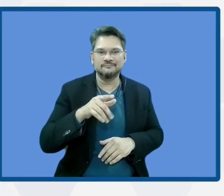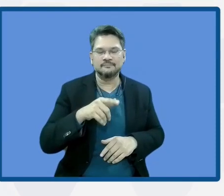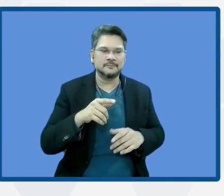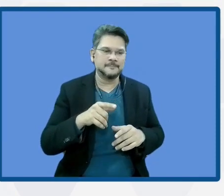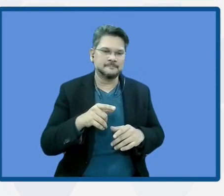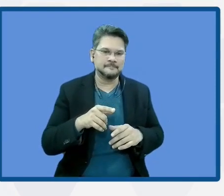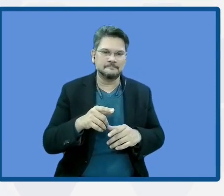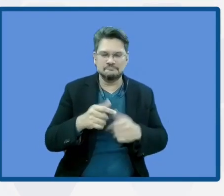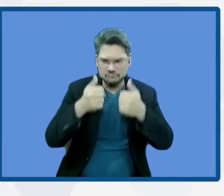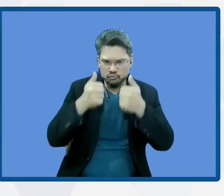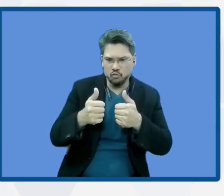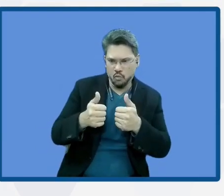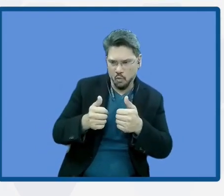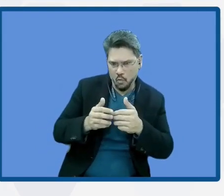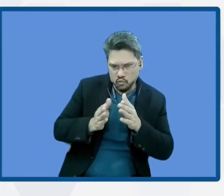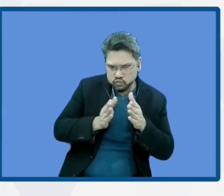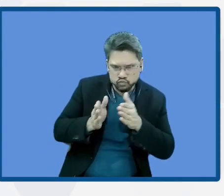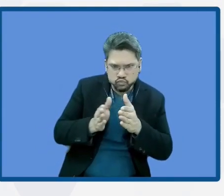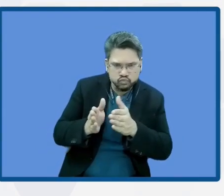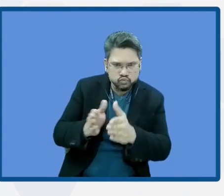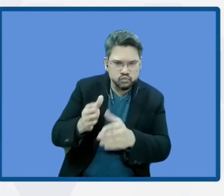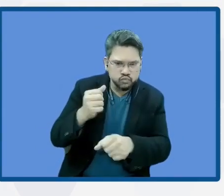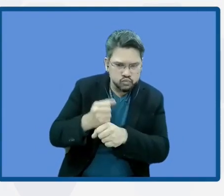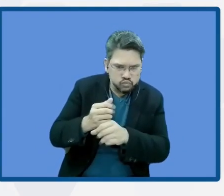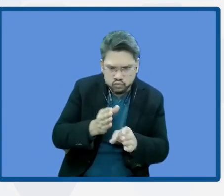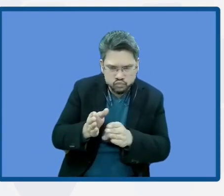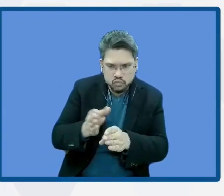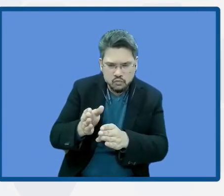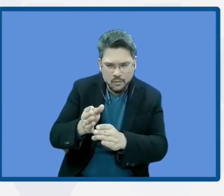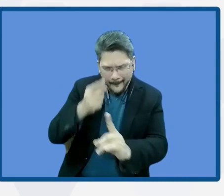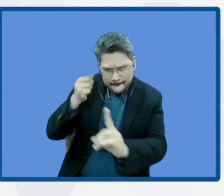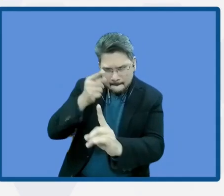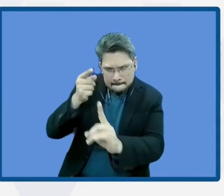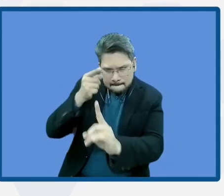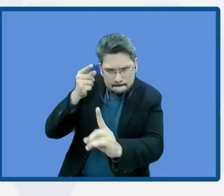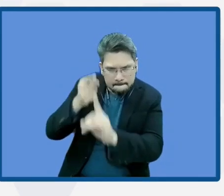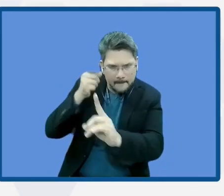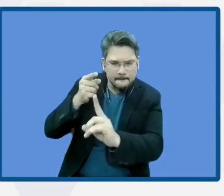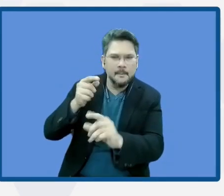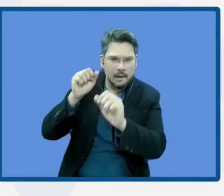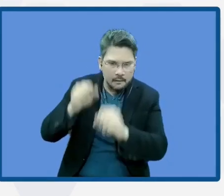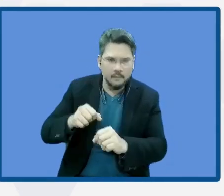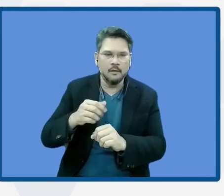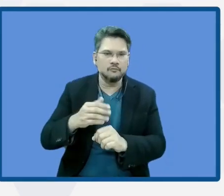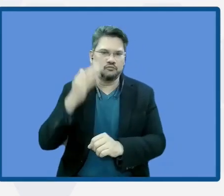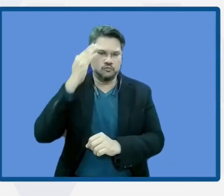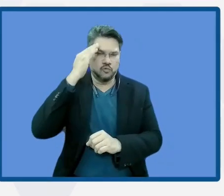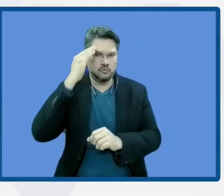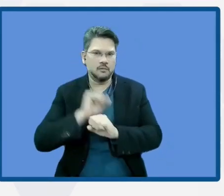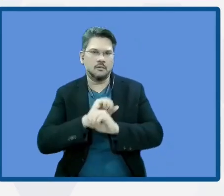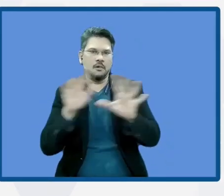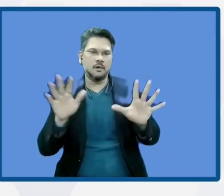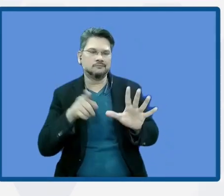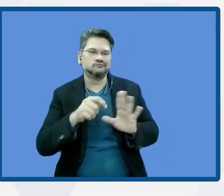or have a specific plan for having all these projects and